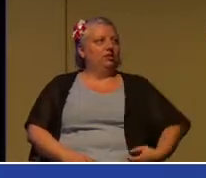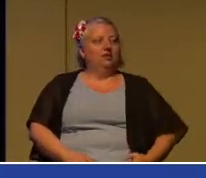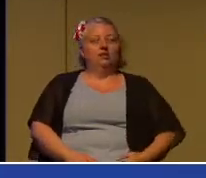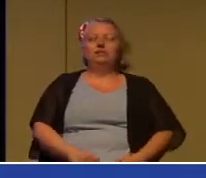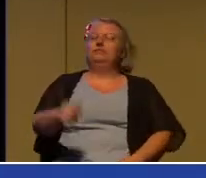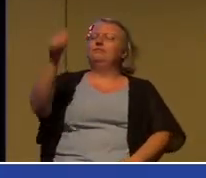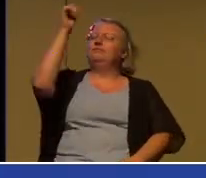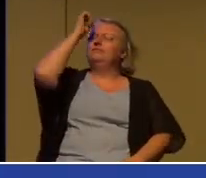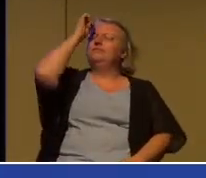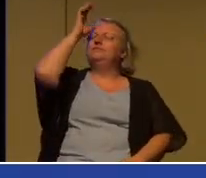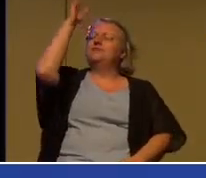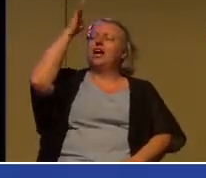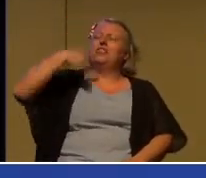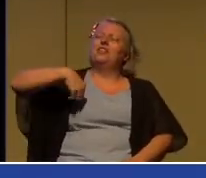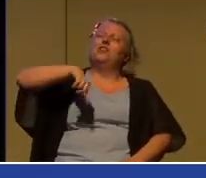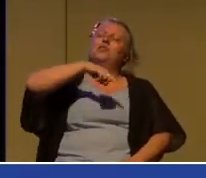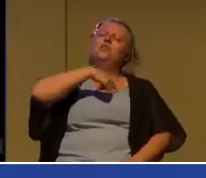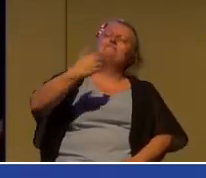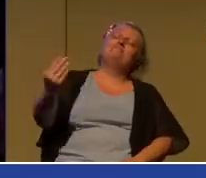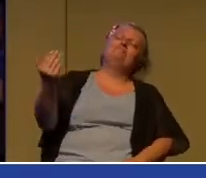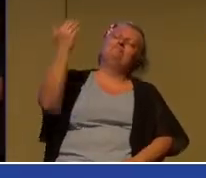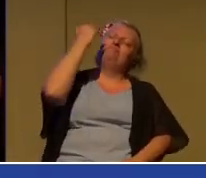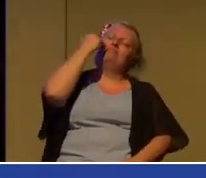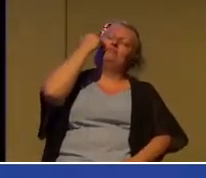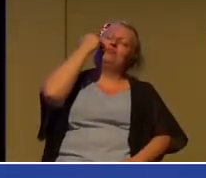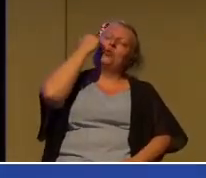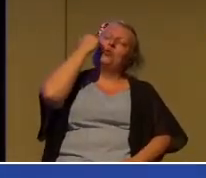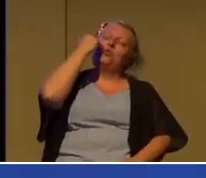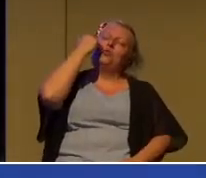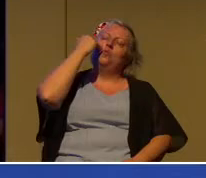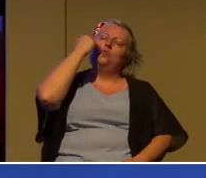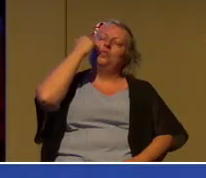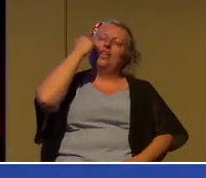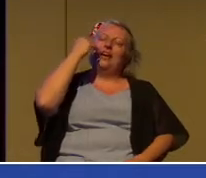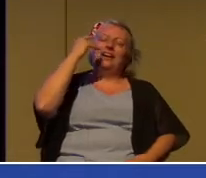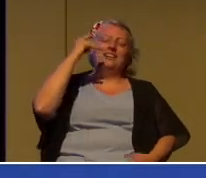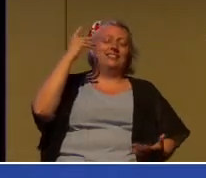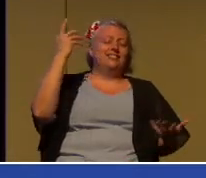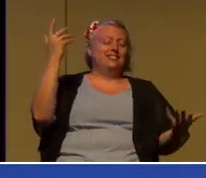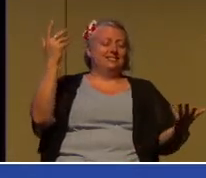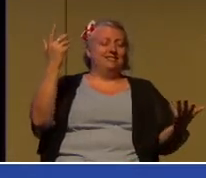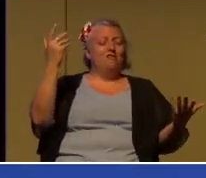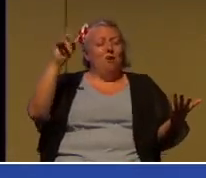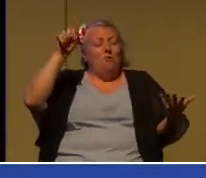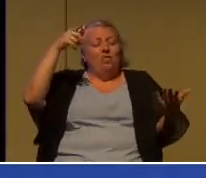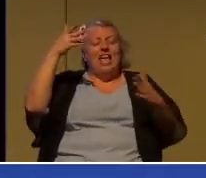Father, acknowledge that it's often only afterwards that we can see your leading hand.